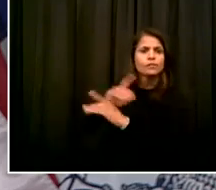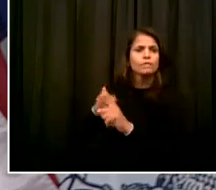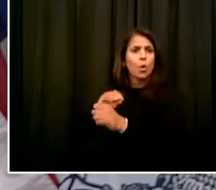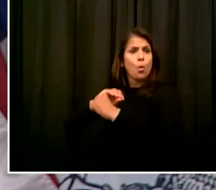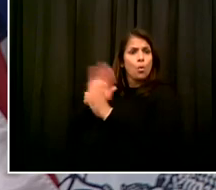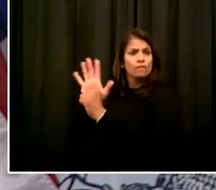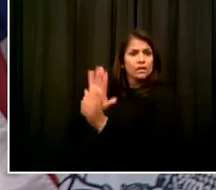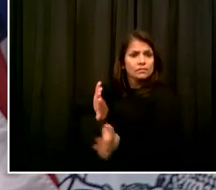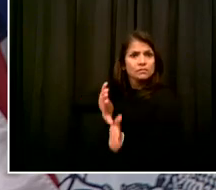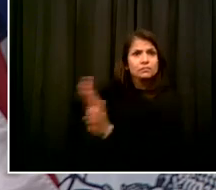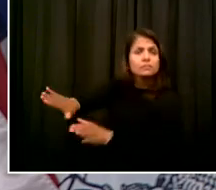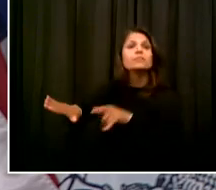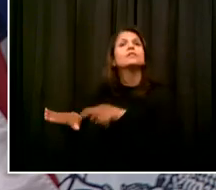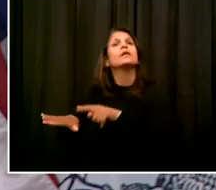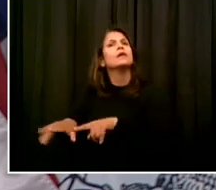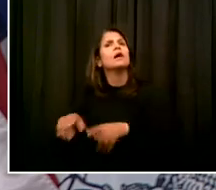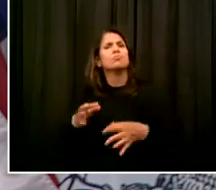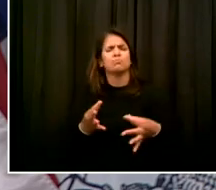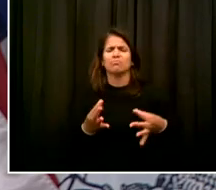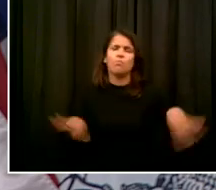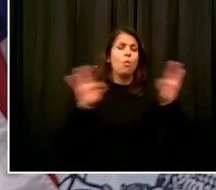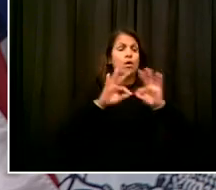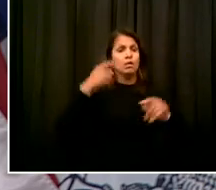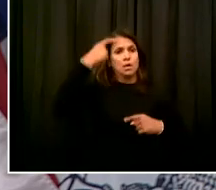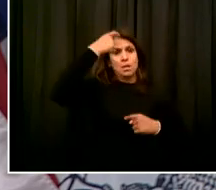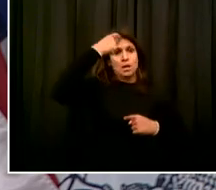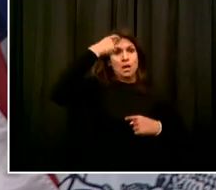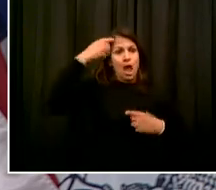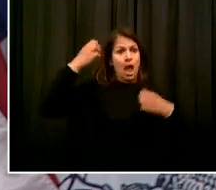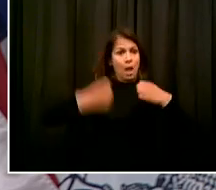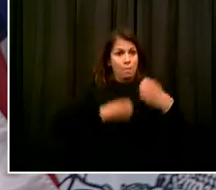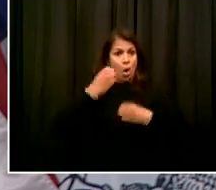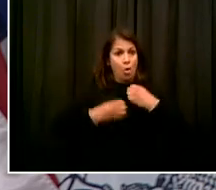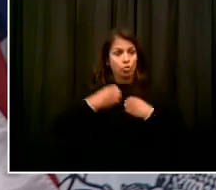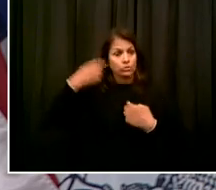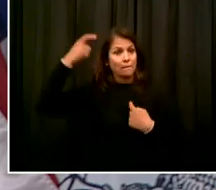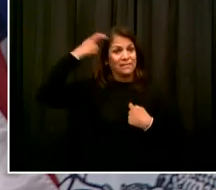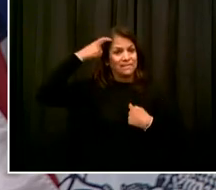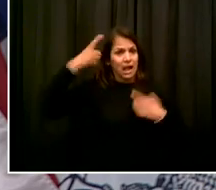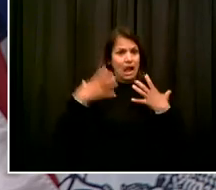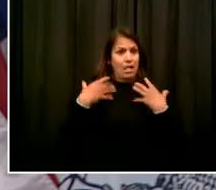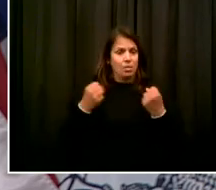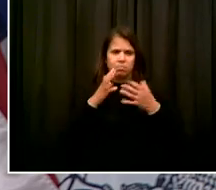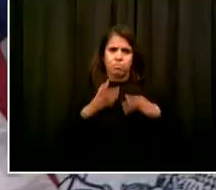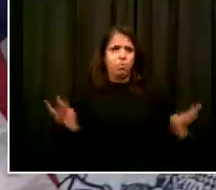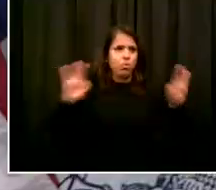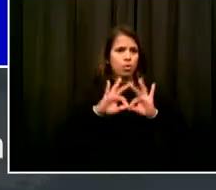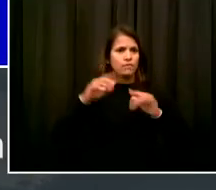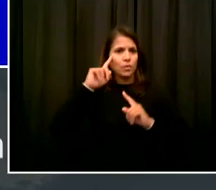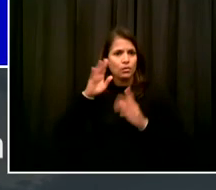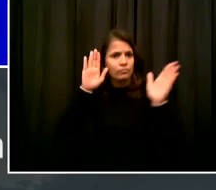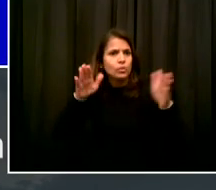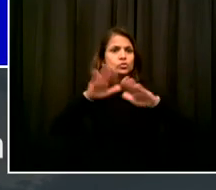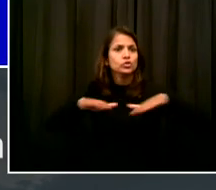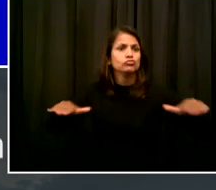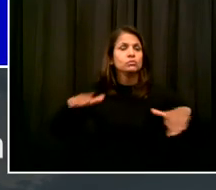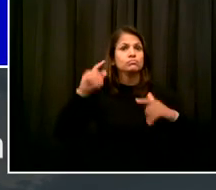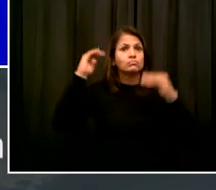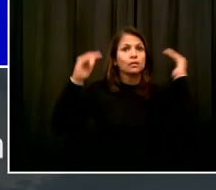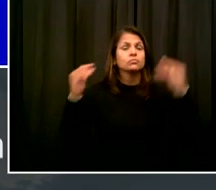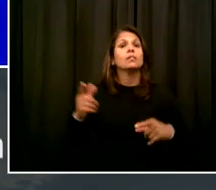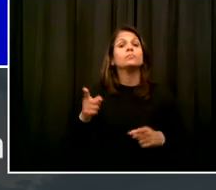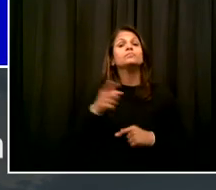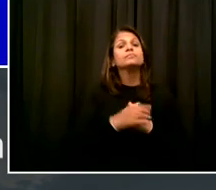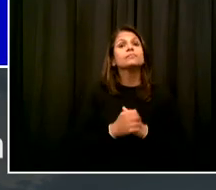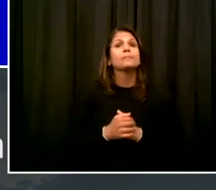as well. And so today we announce the Bridge to School Plan. And the Bridge to School Plan makes clear that from the very first